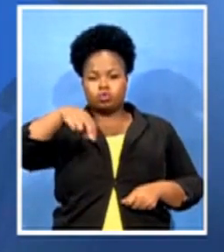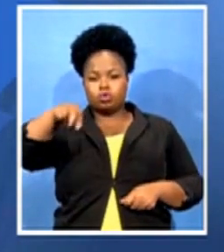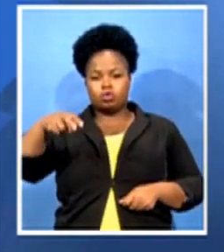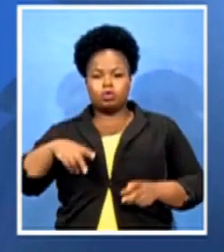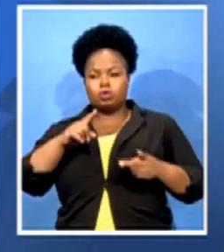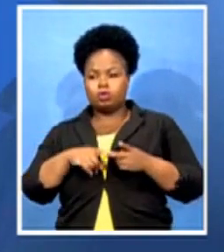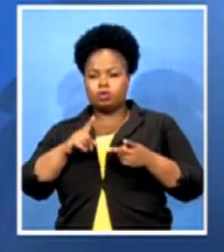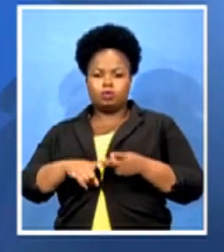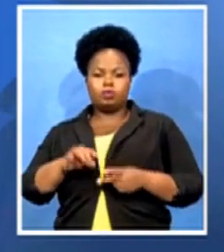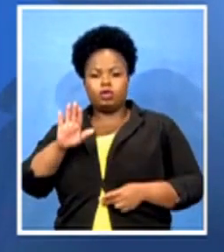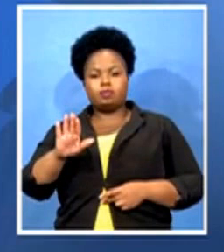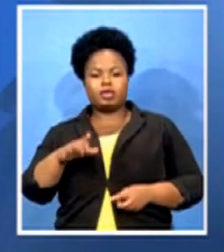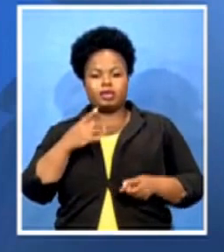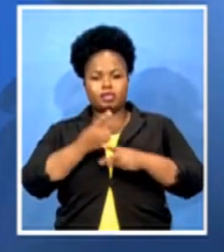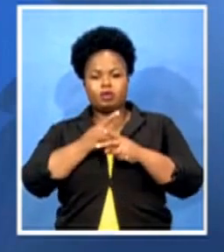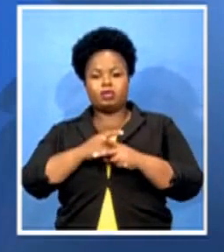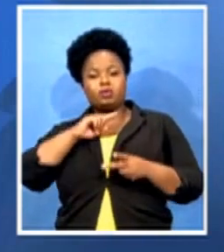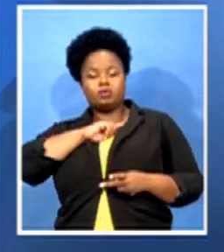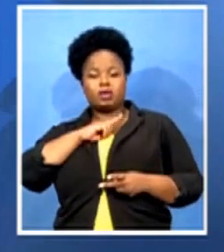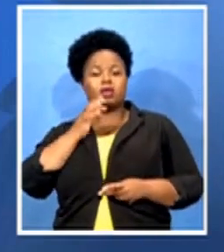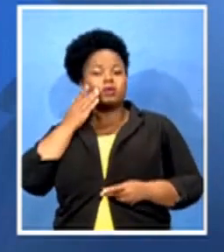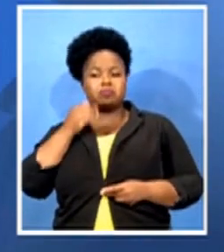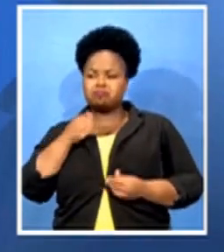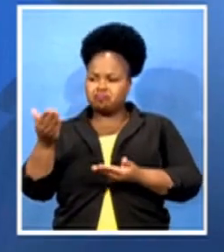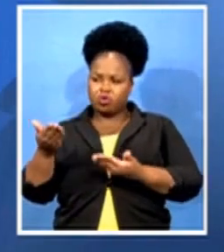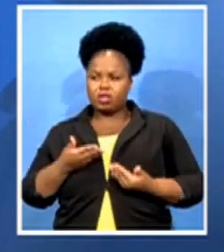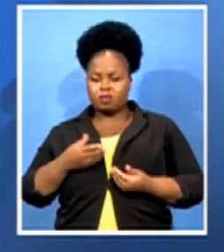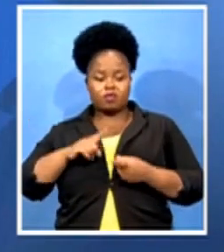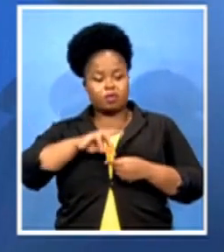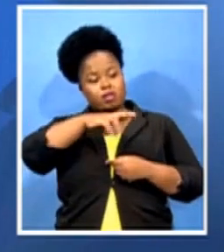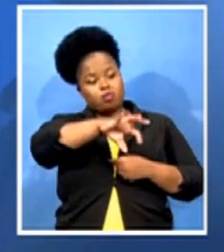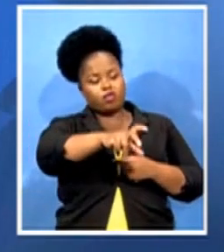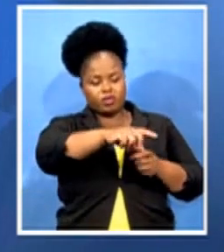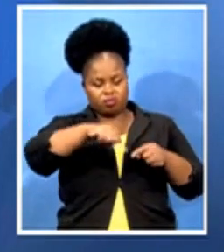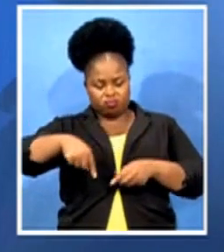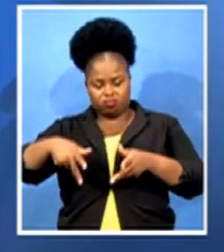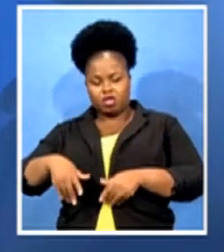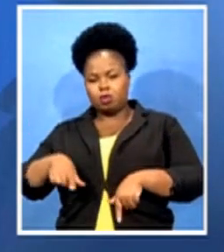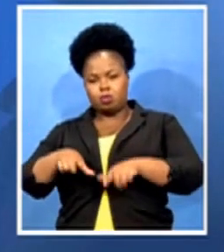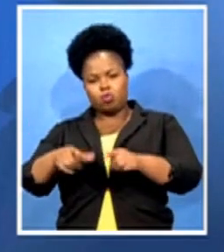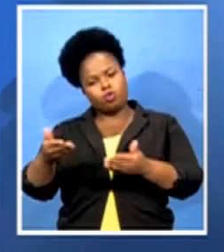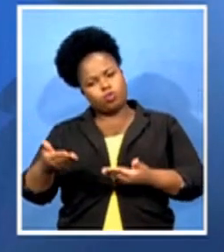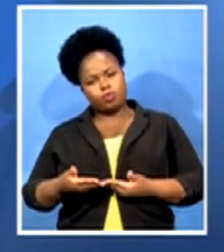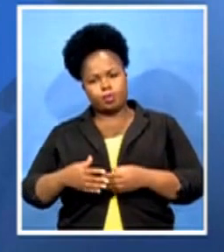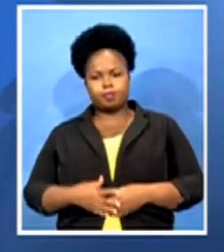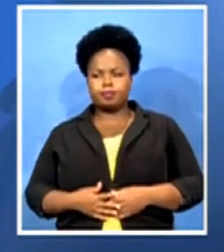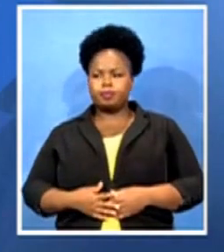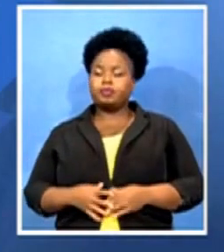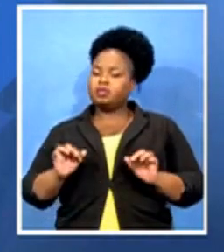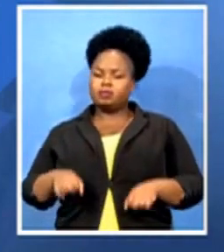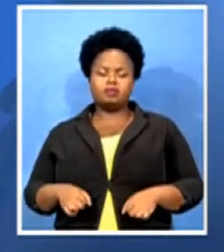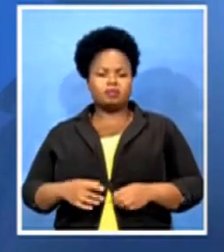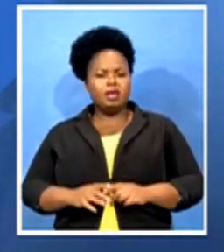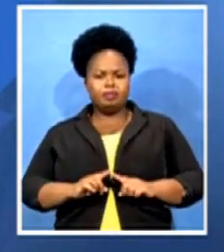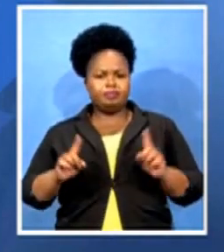are welcome to come to Limpopo province, even as a tourist. But however, make sure that when you arrive,